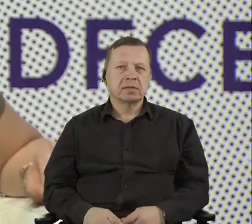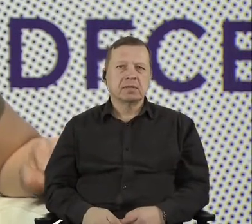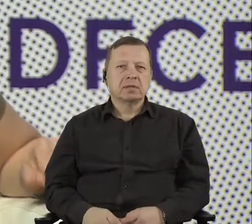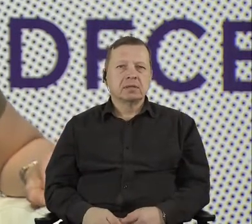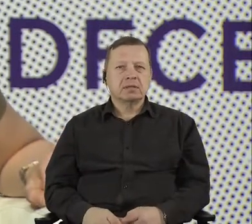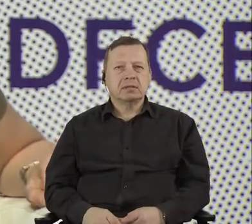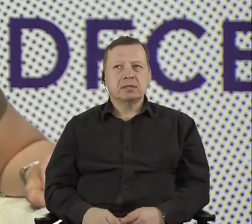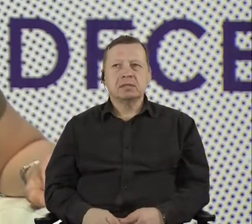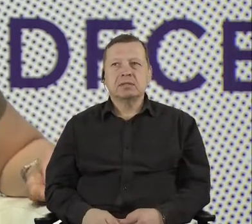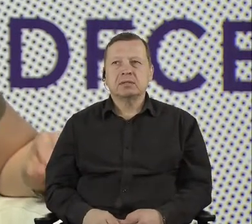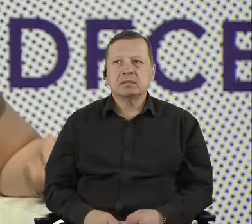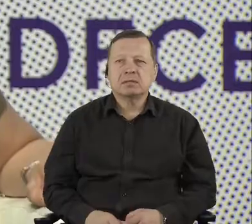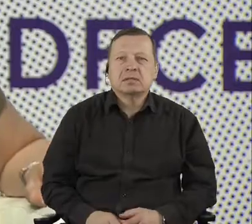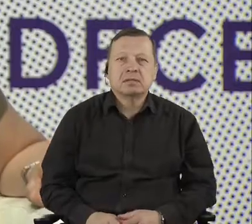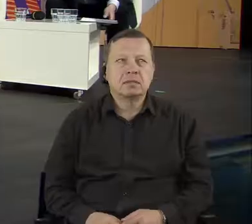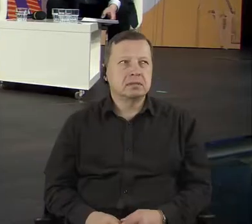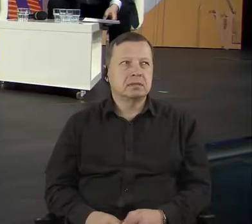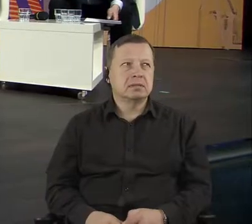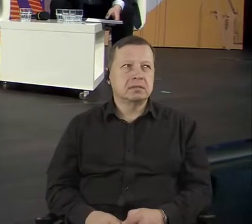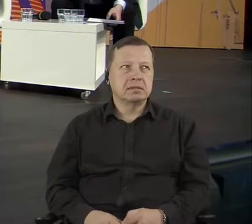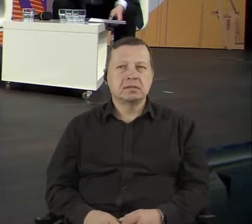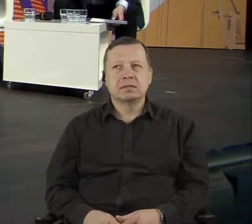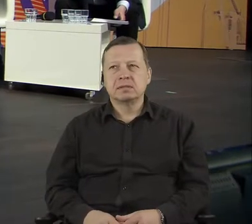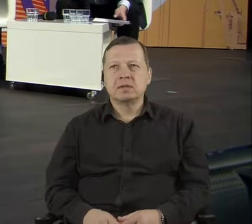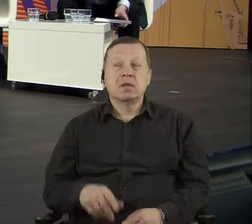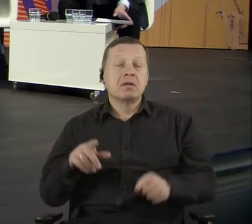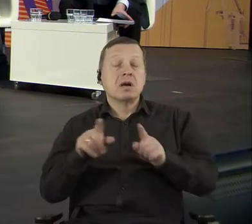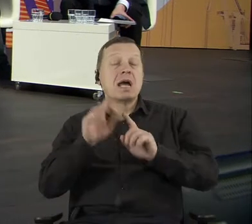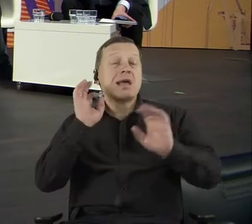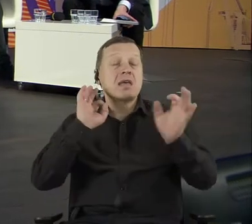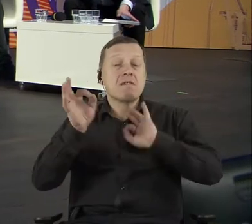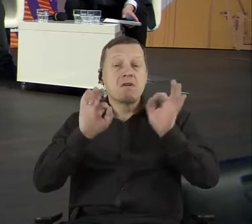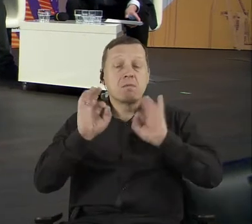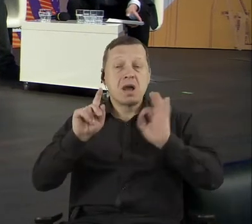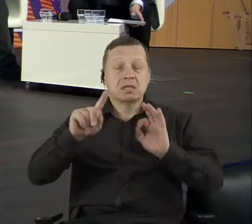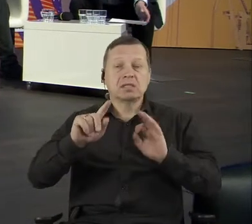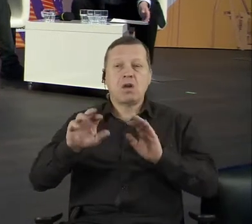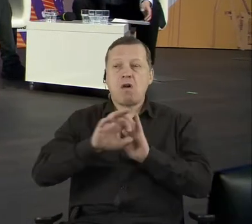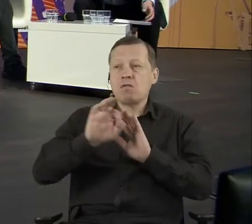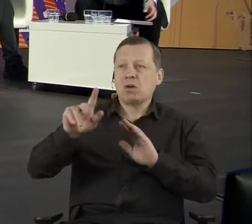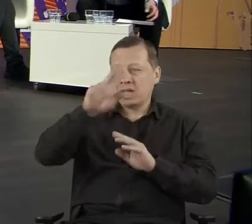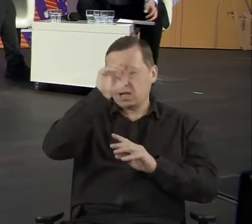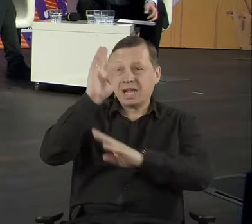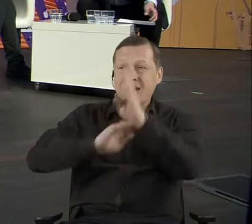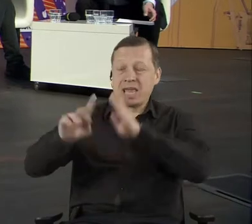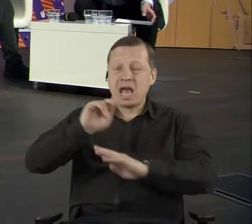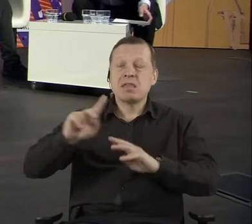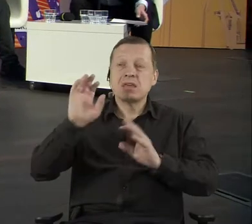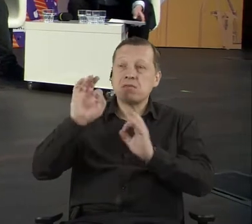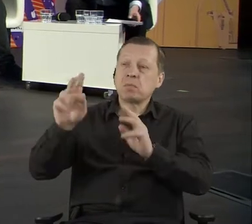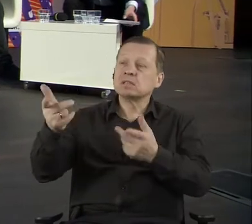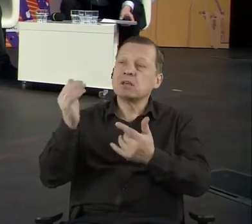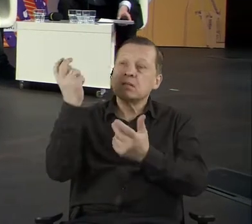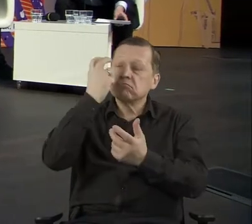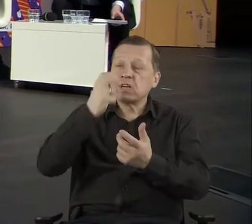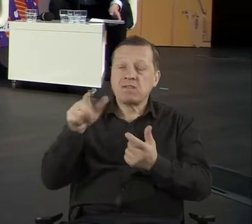of getting the feedback from your clients, uh, because in that sense, the citizens are the clients of the system. And you need to ensure the